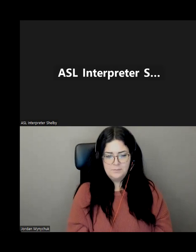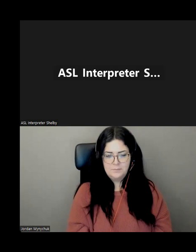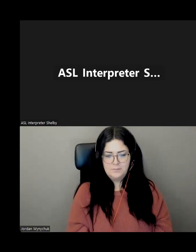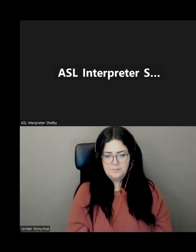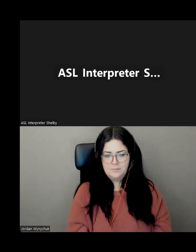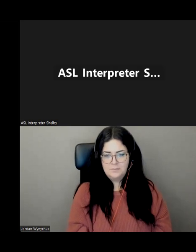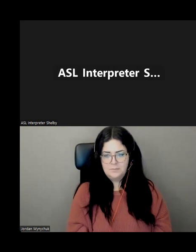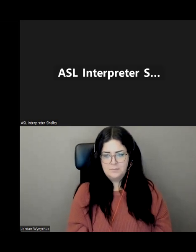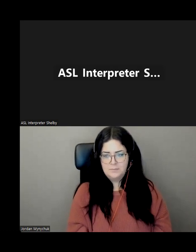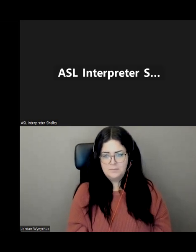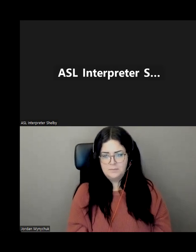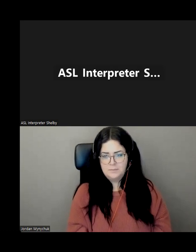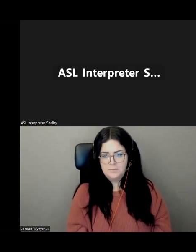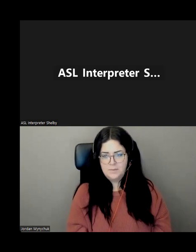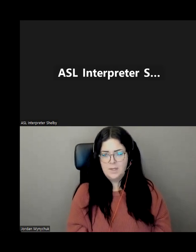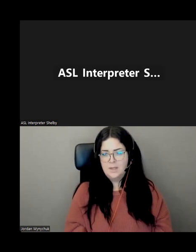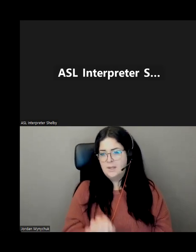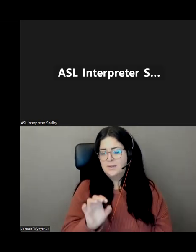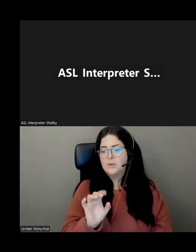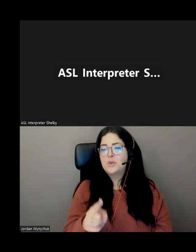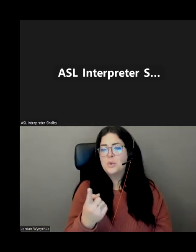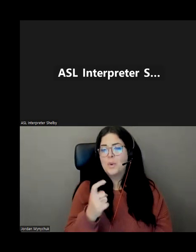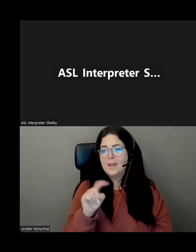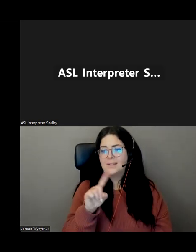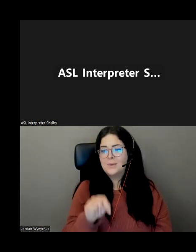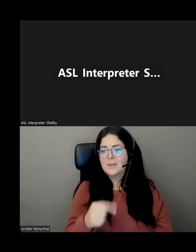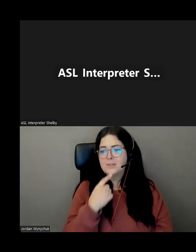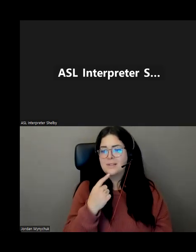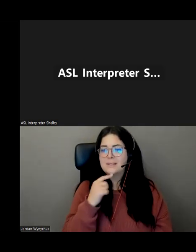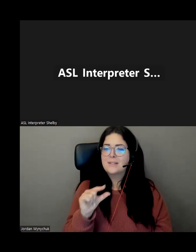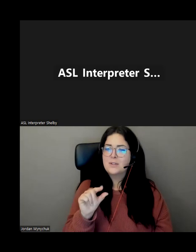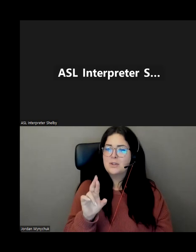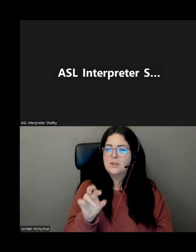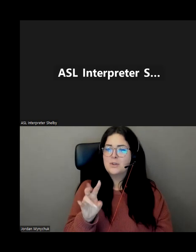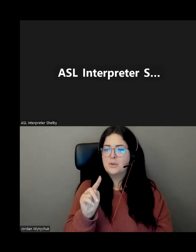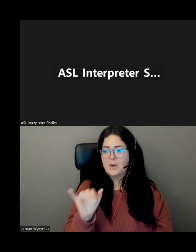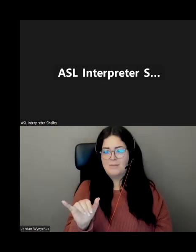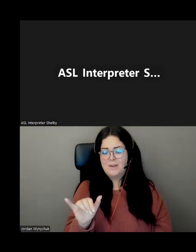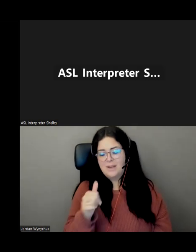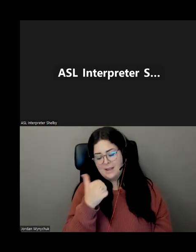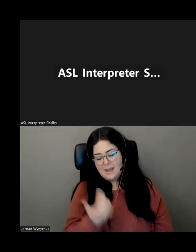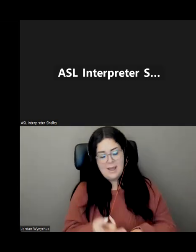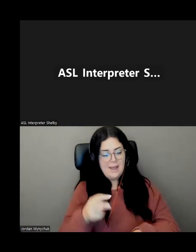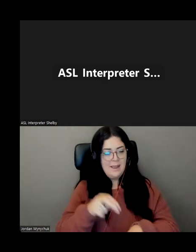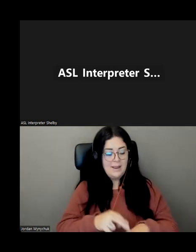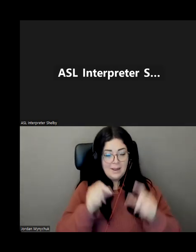to me it's just gravity i'm defying gravity every day i get up and i live